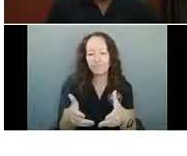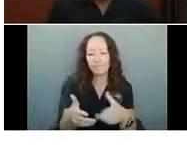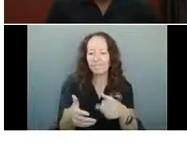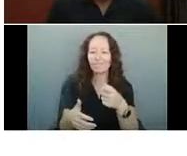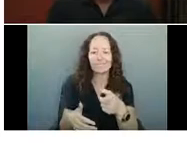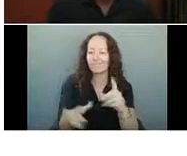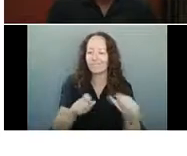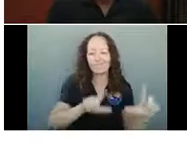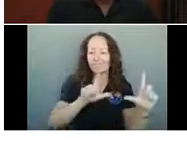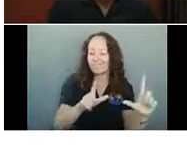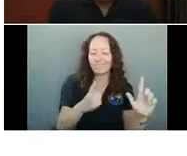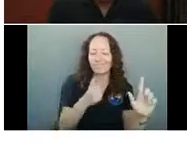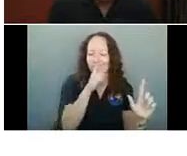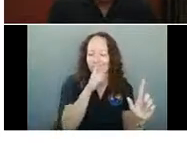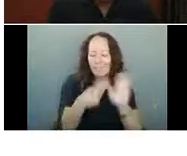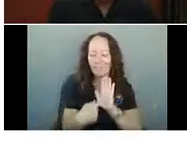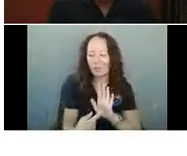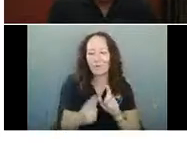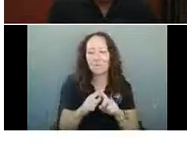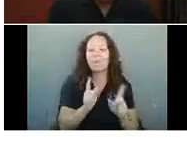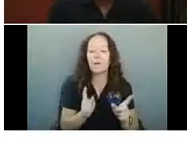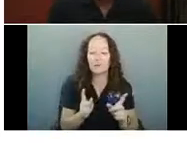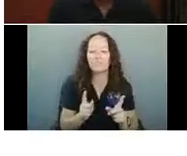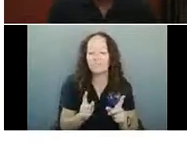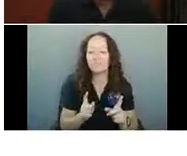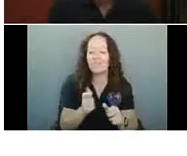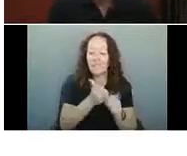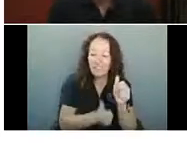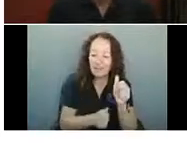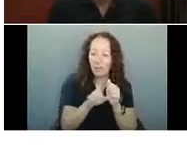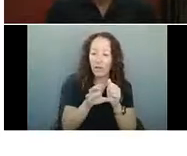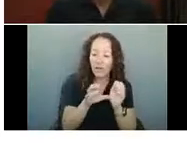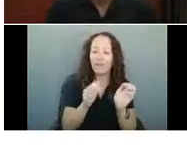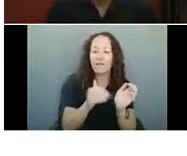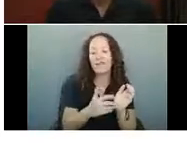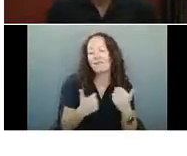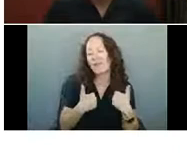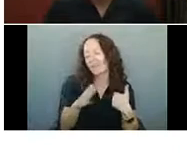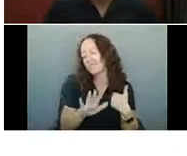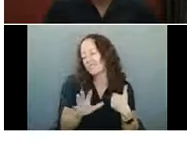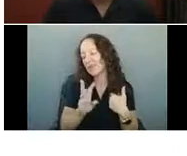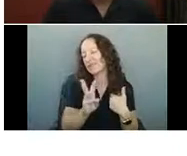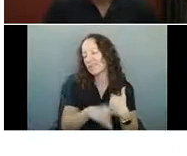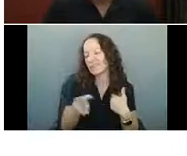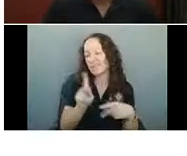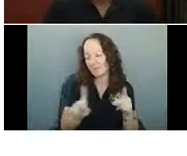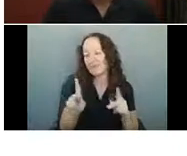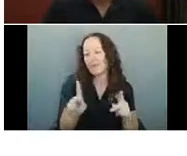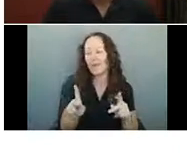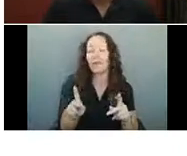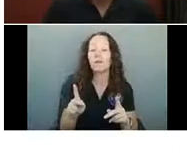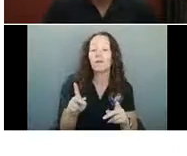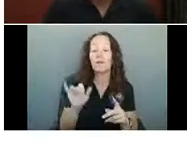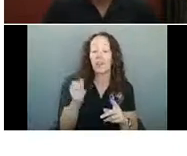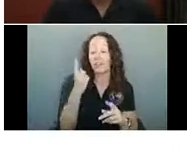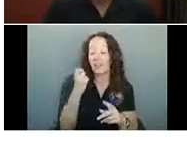that's where we're at is about 66 per 100,000. And they take a seven day average of cases that we're having per day.